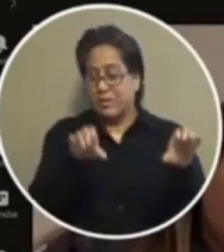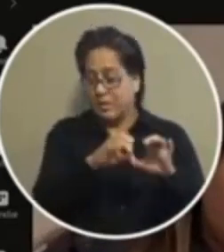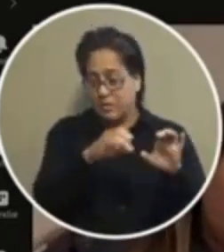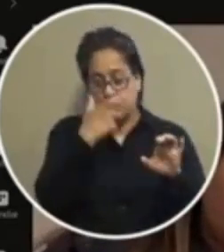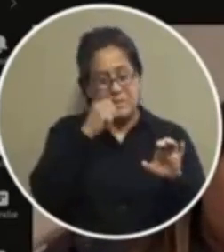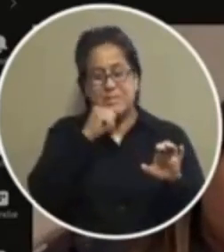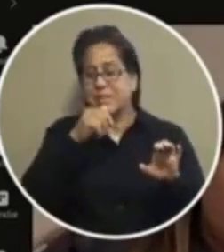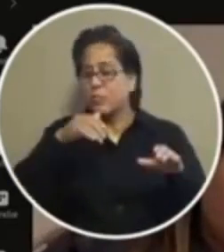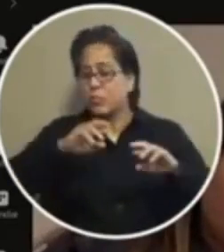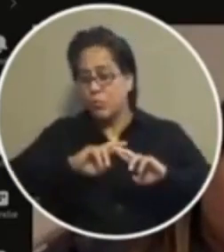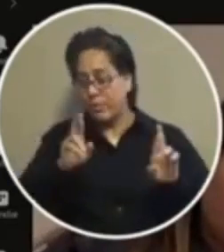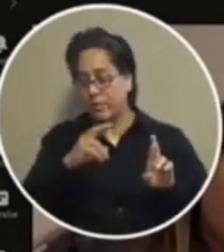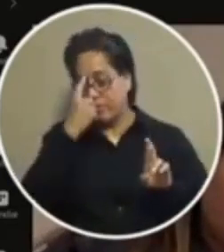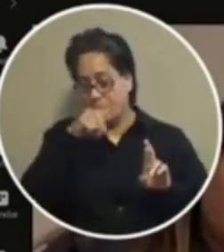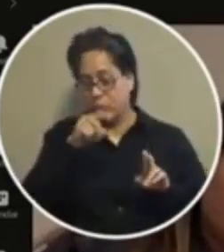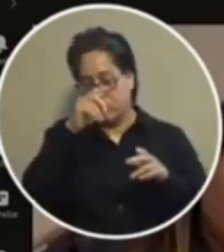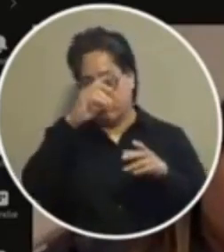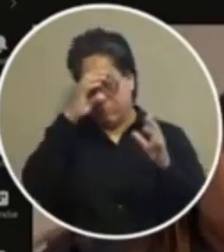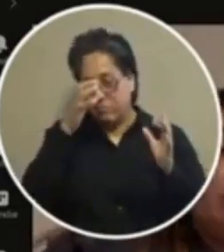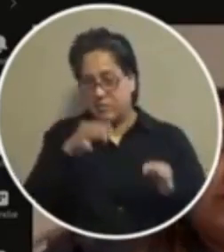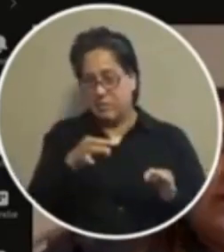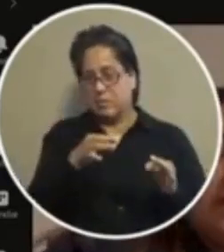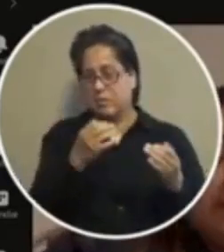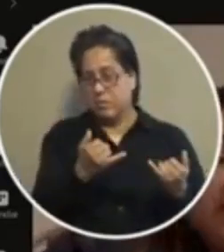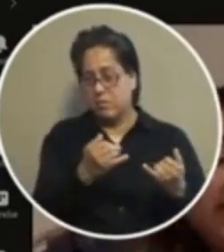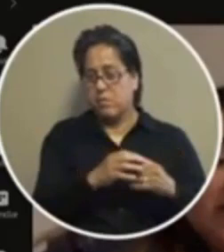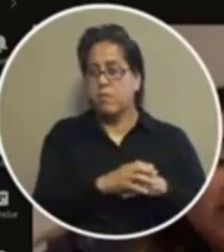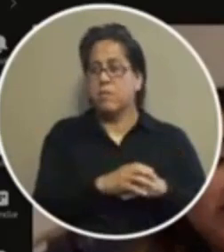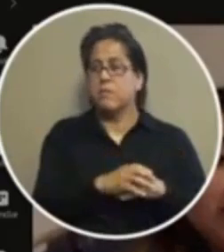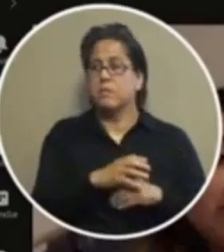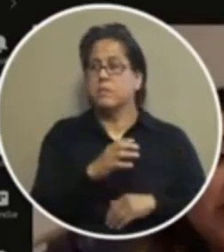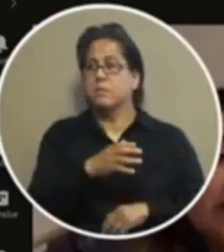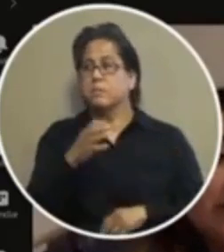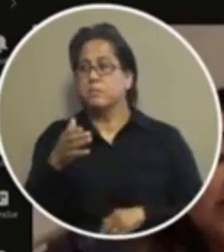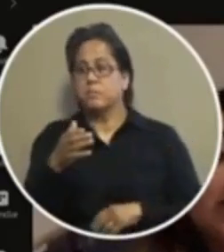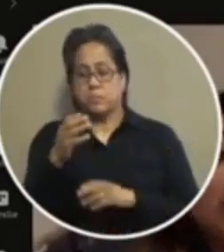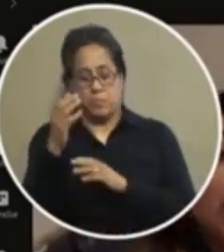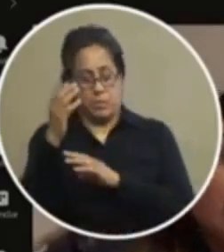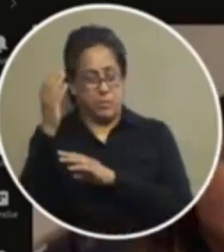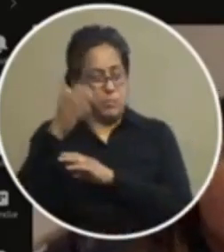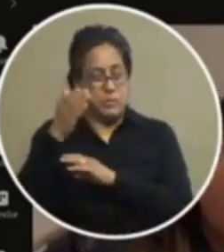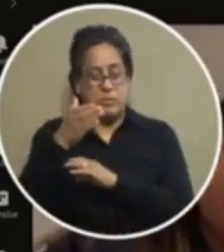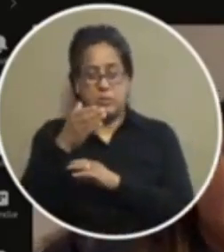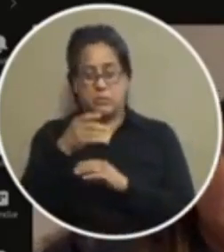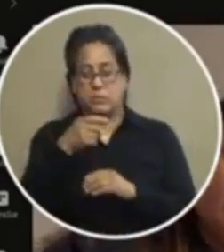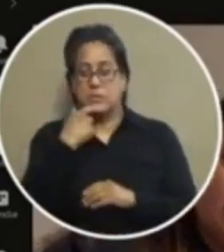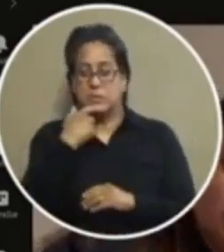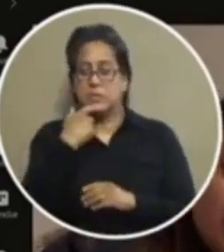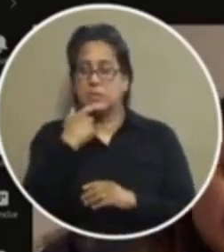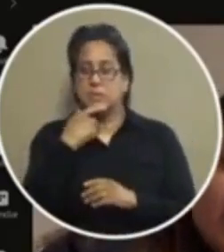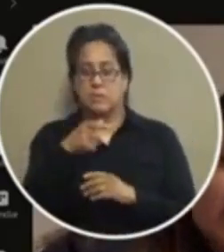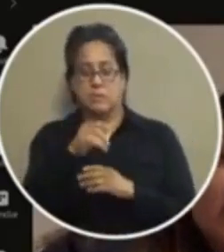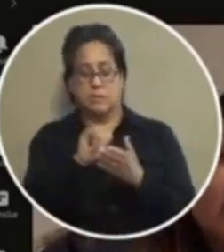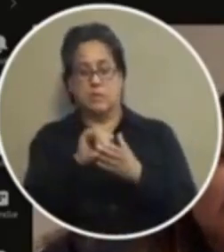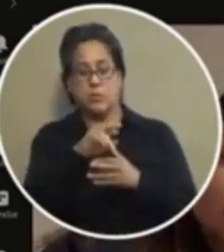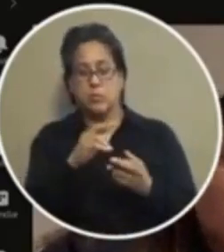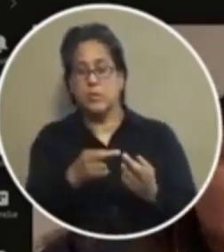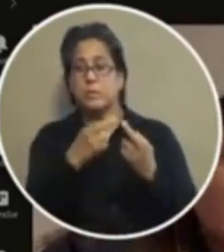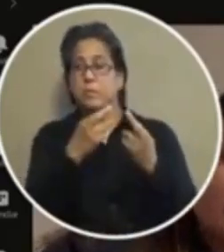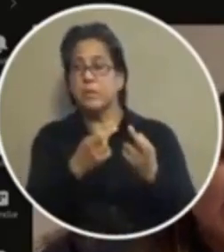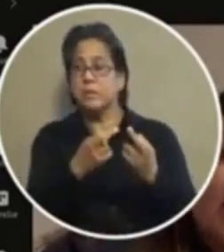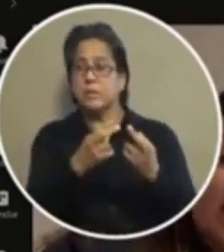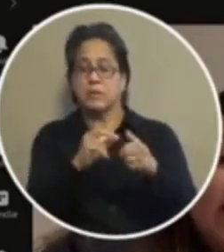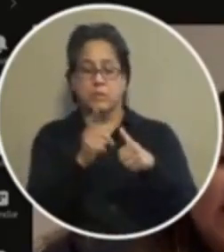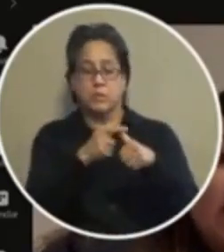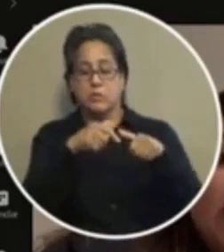ready for it to be for action okay well the presentation says otherwise the presentation says that you are recommending the